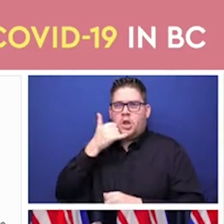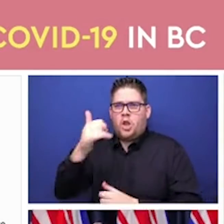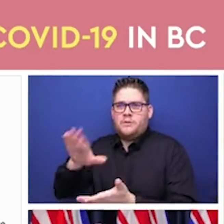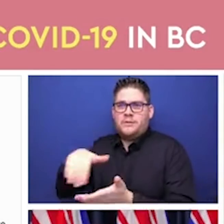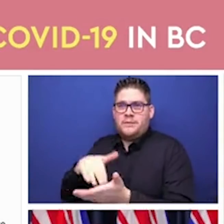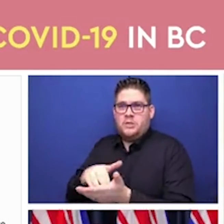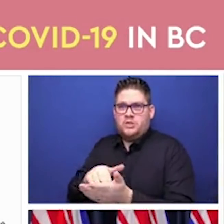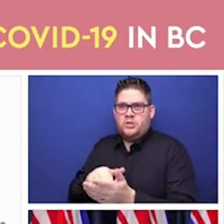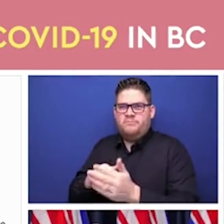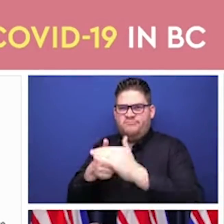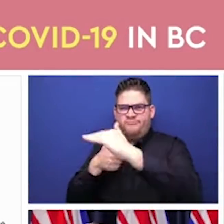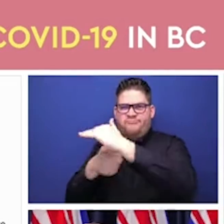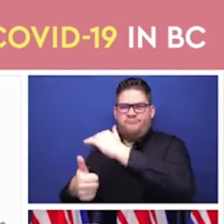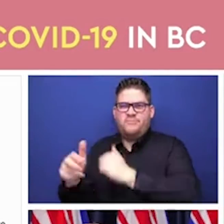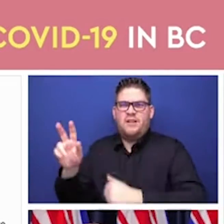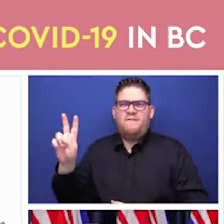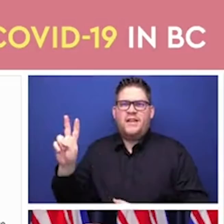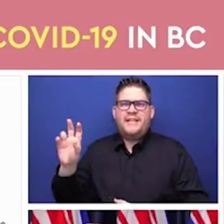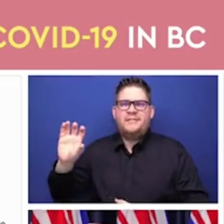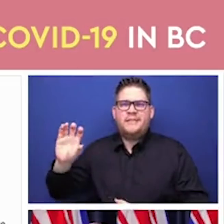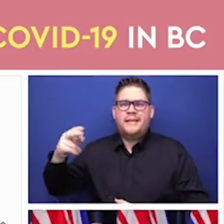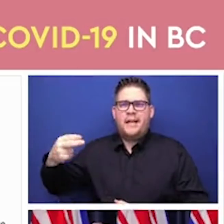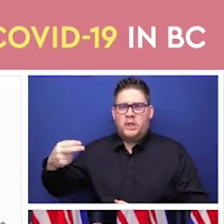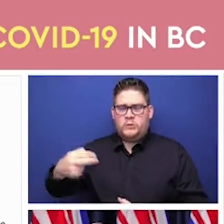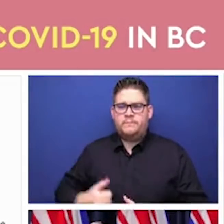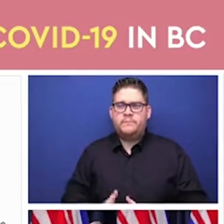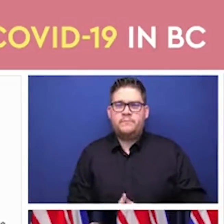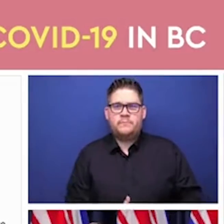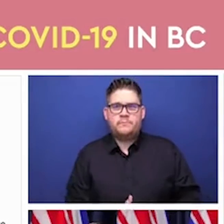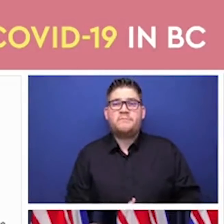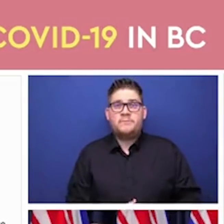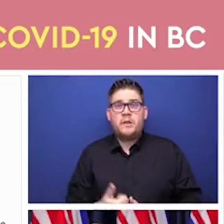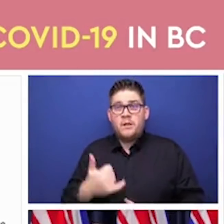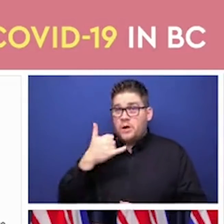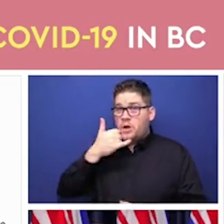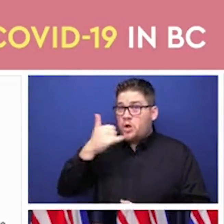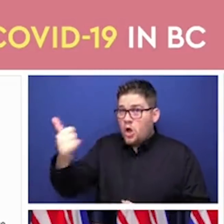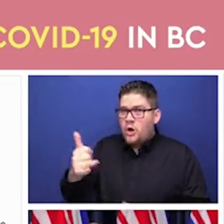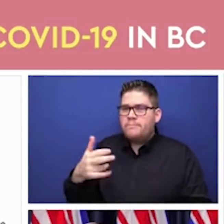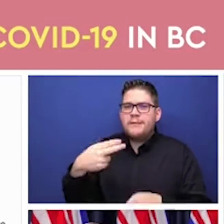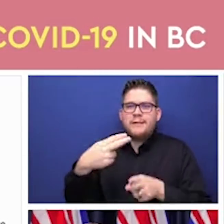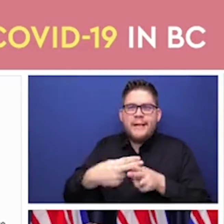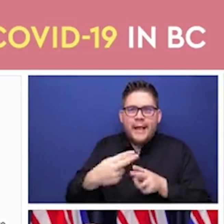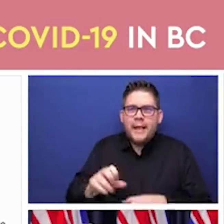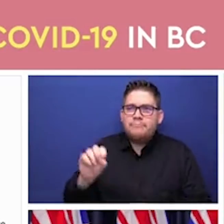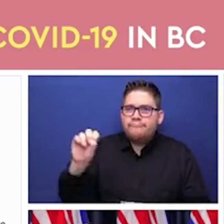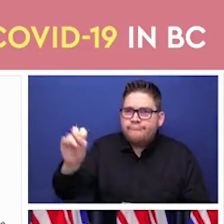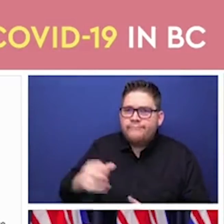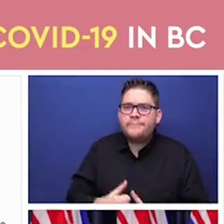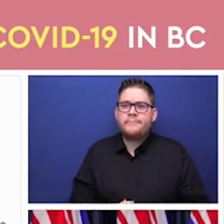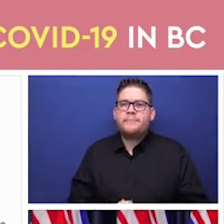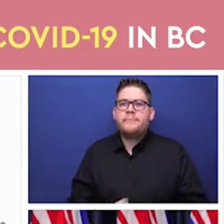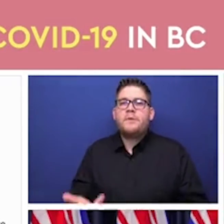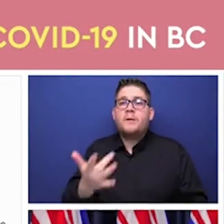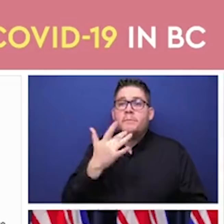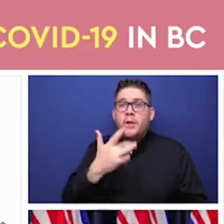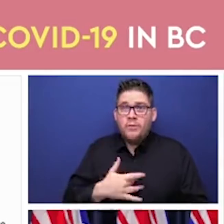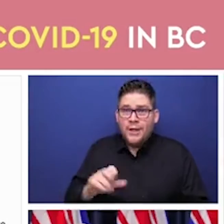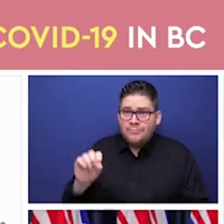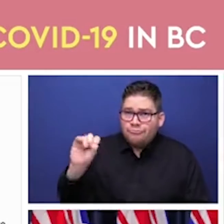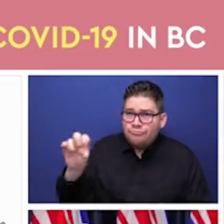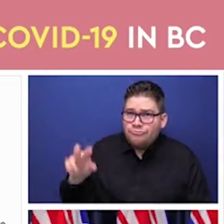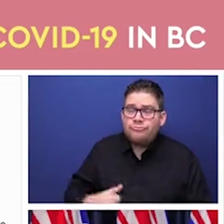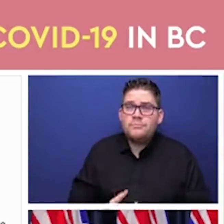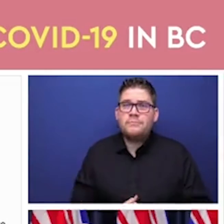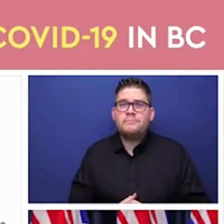book a location, and then she'll receive confirmation by email or text, and either that will go to her own